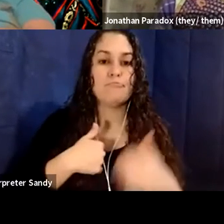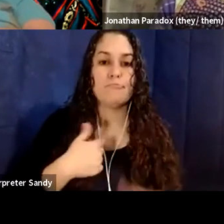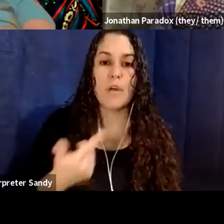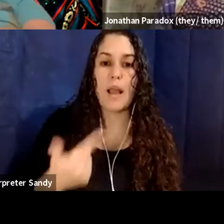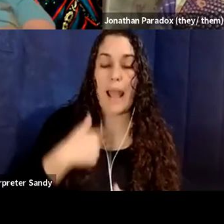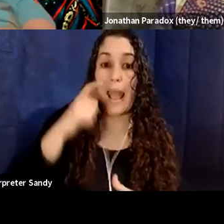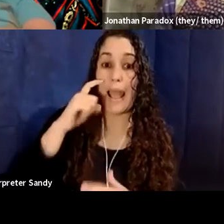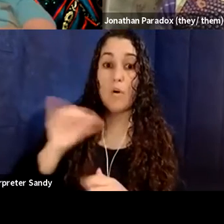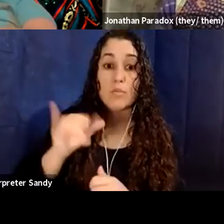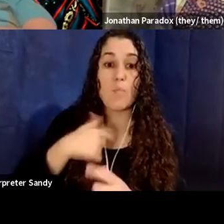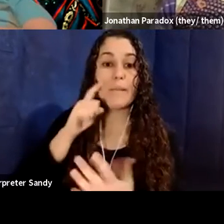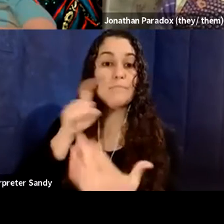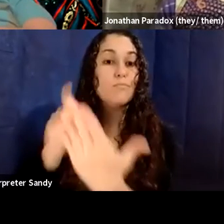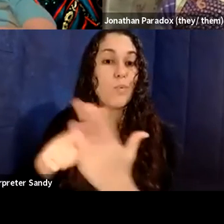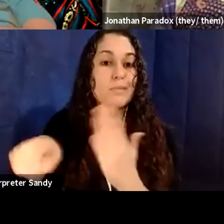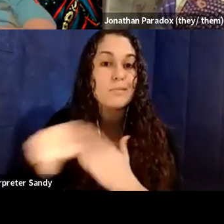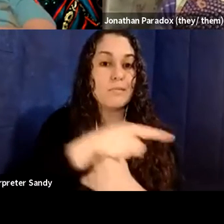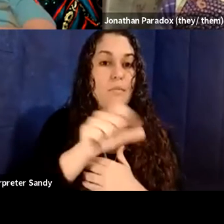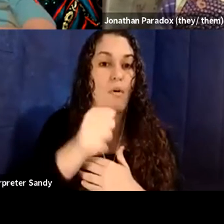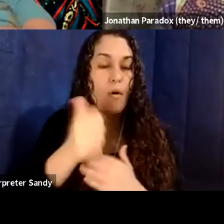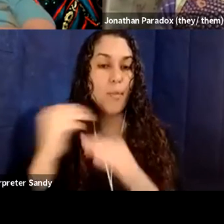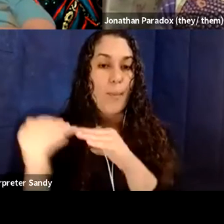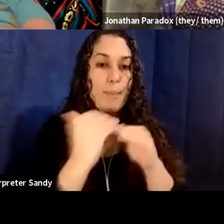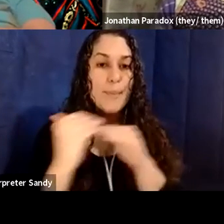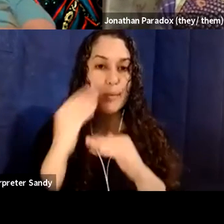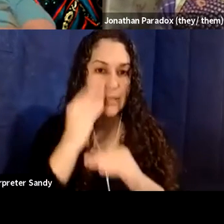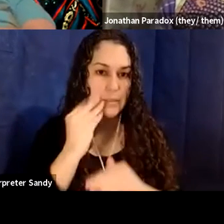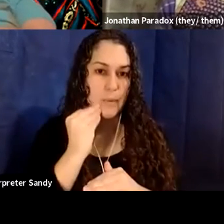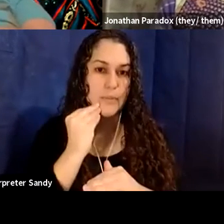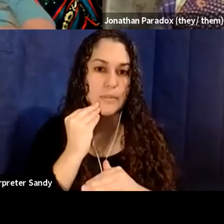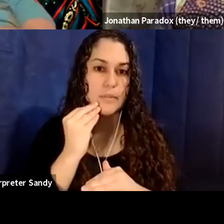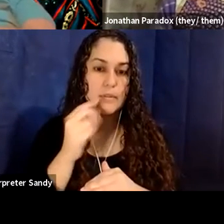witnessed my peers experiencing as well. Um,